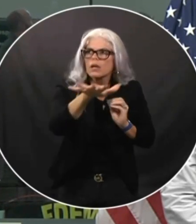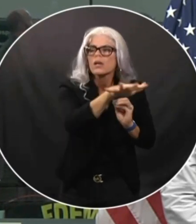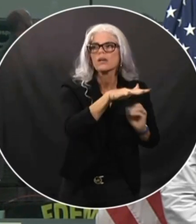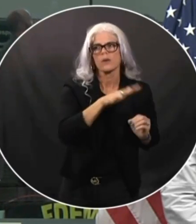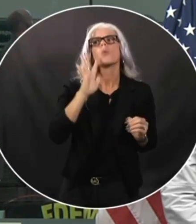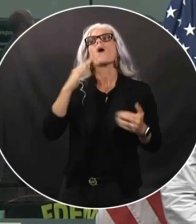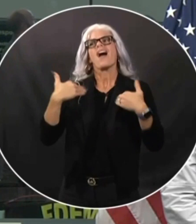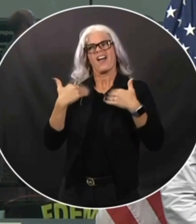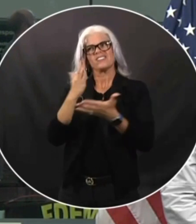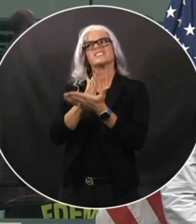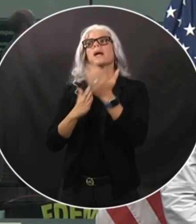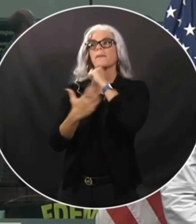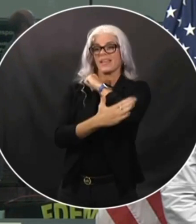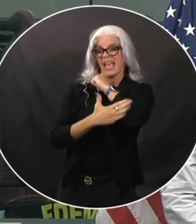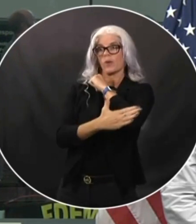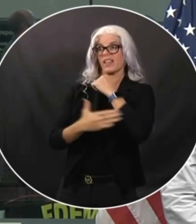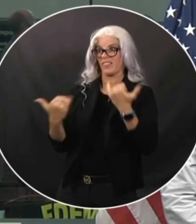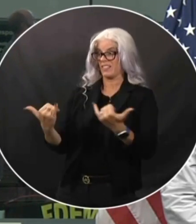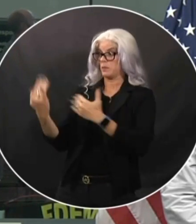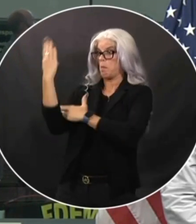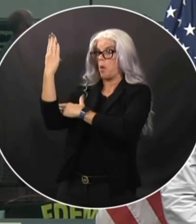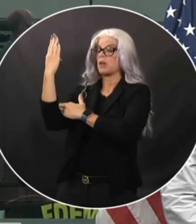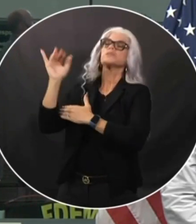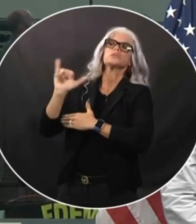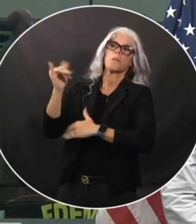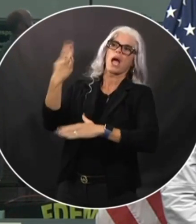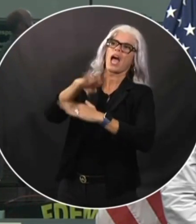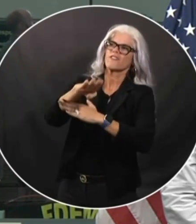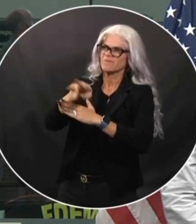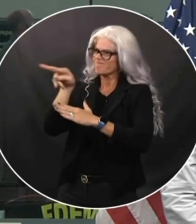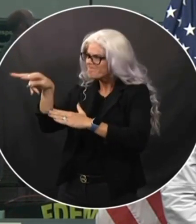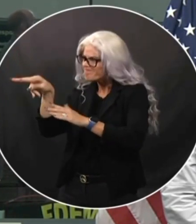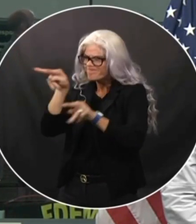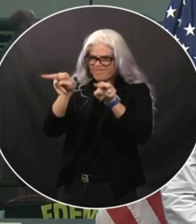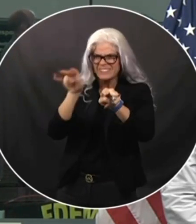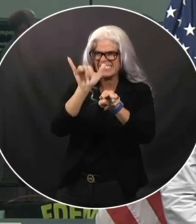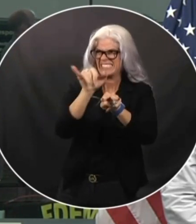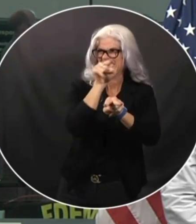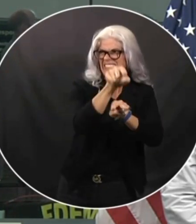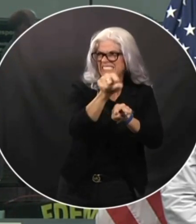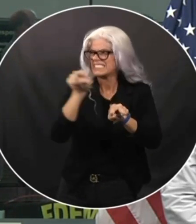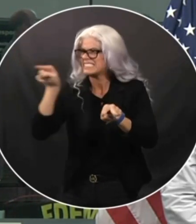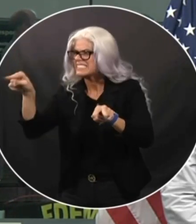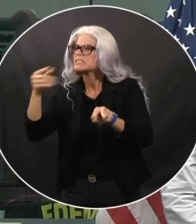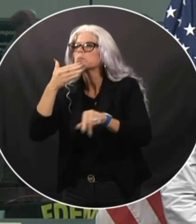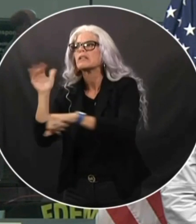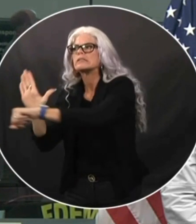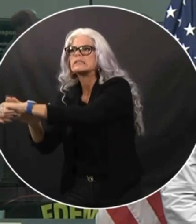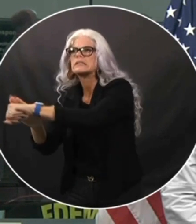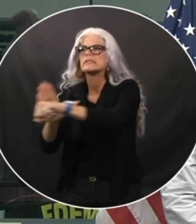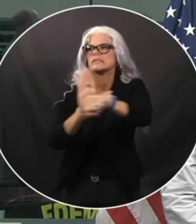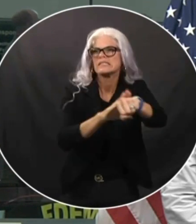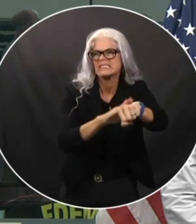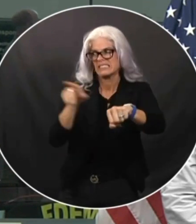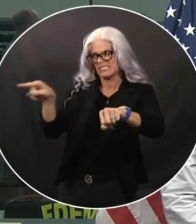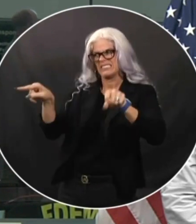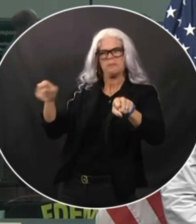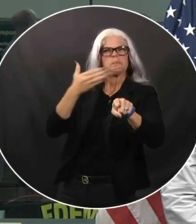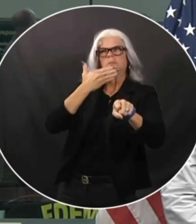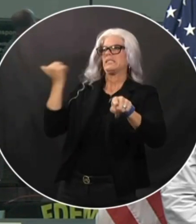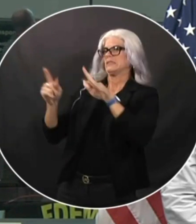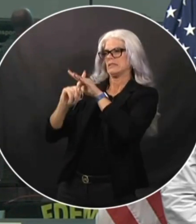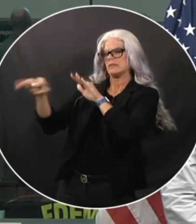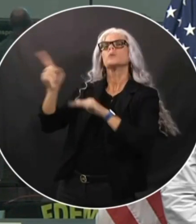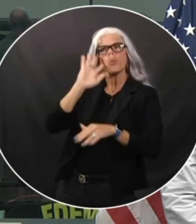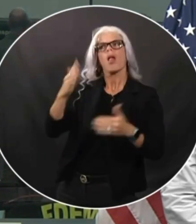morning and into this afternoon identifying areas that are vulnerable for evacuation. So you should anticipate that if you're on